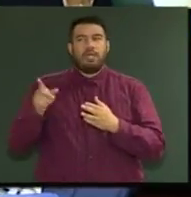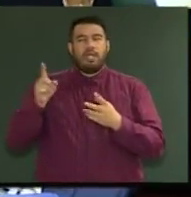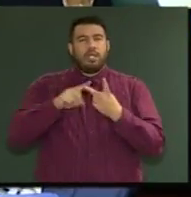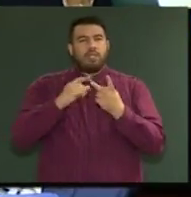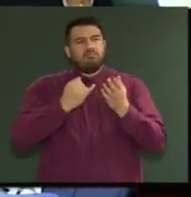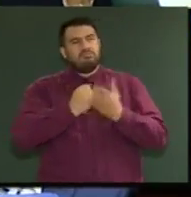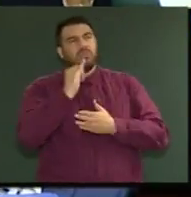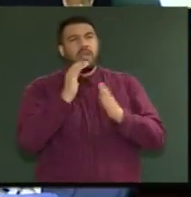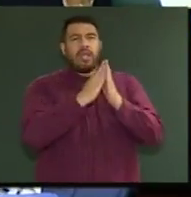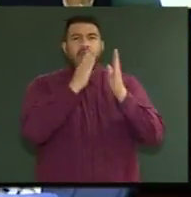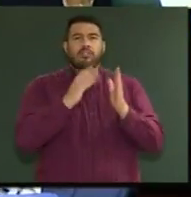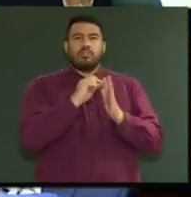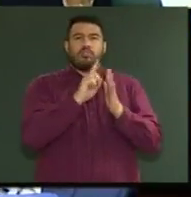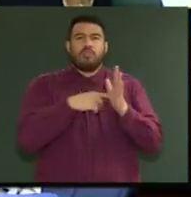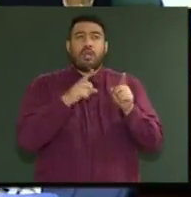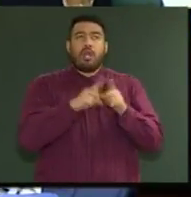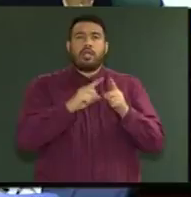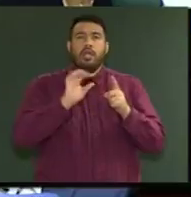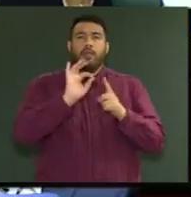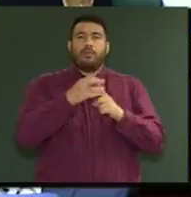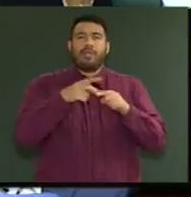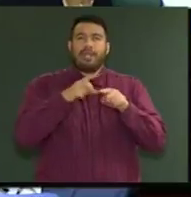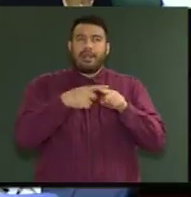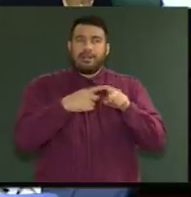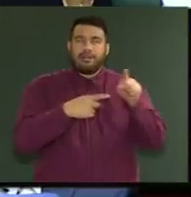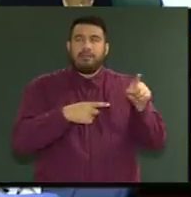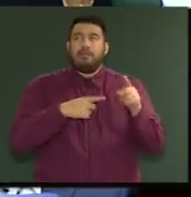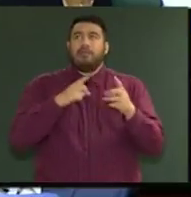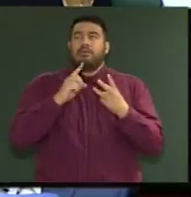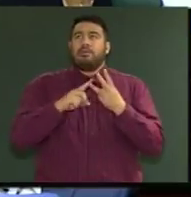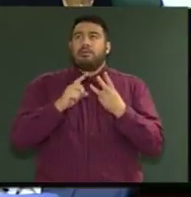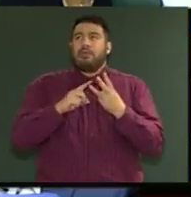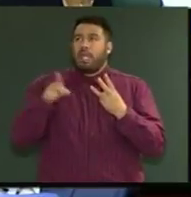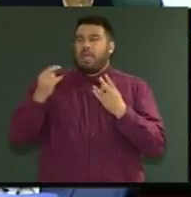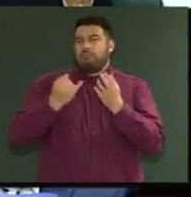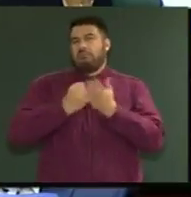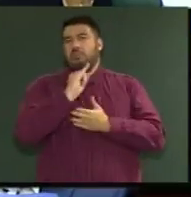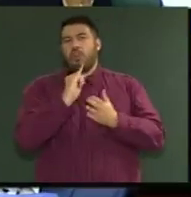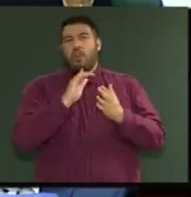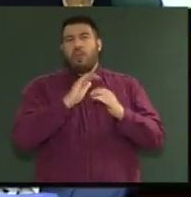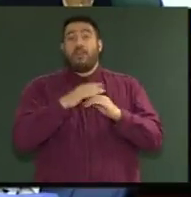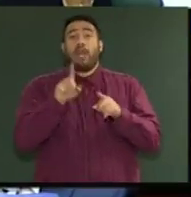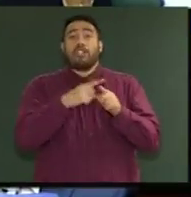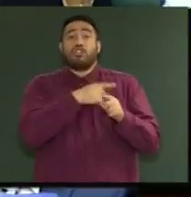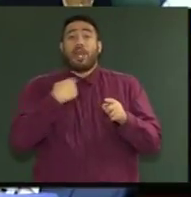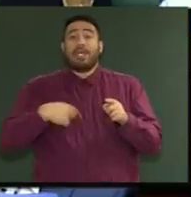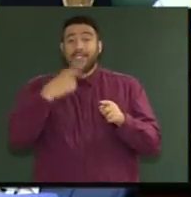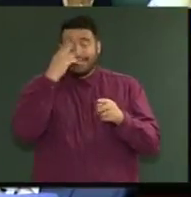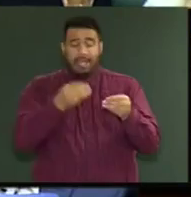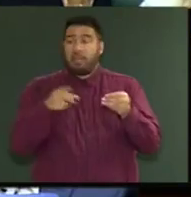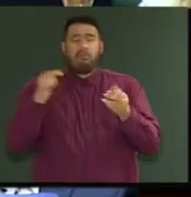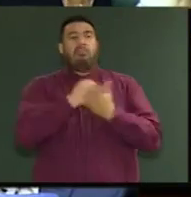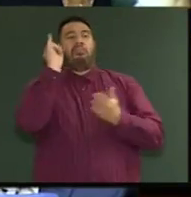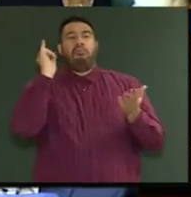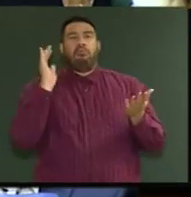projects like Point England, voted against anything to do with Chinese names, he's up for it because it's